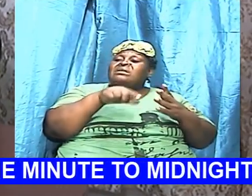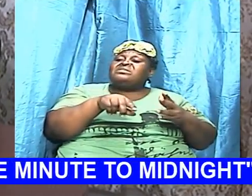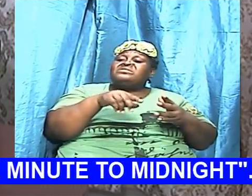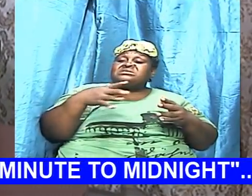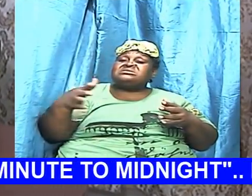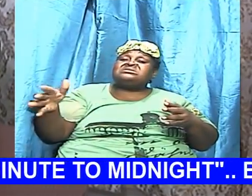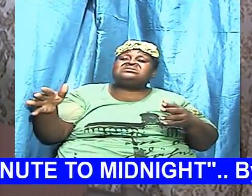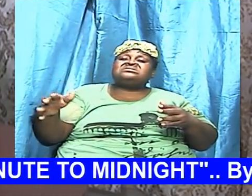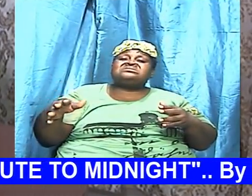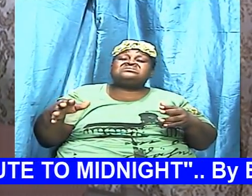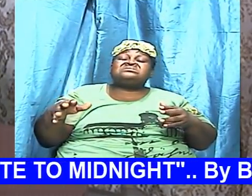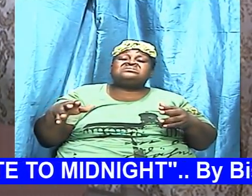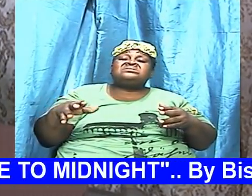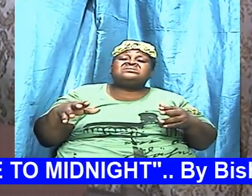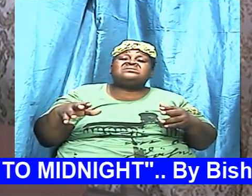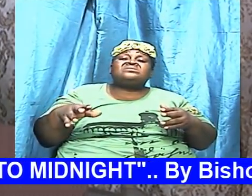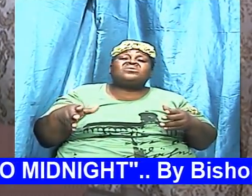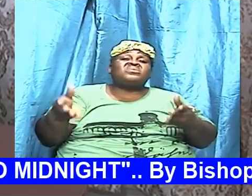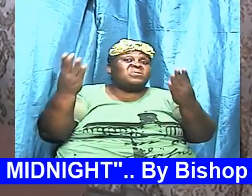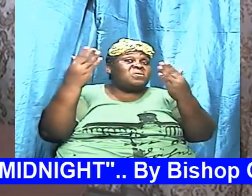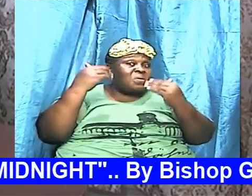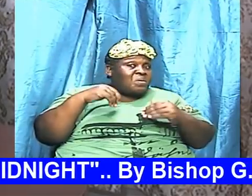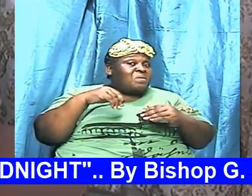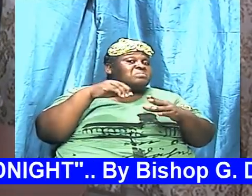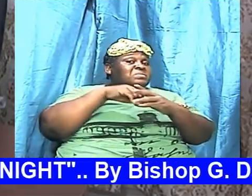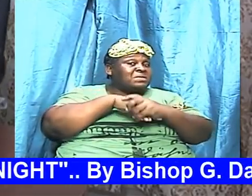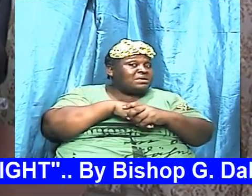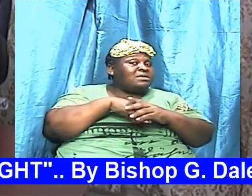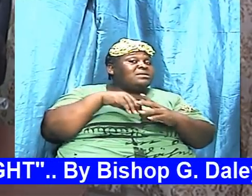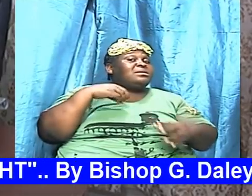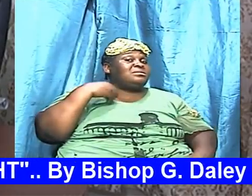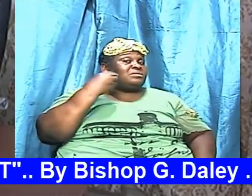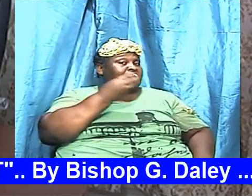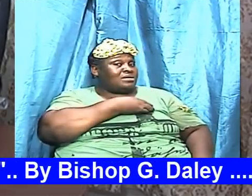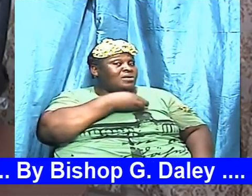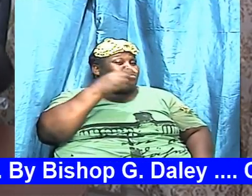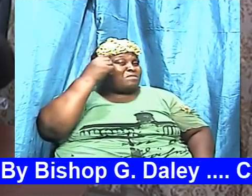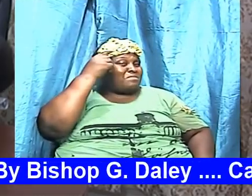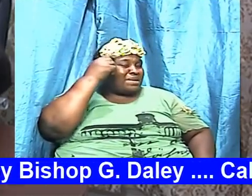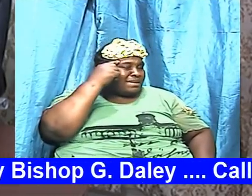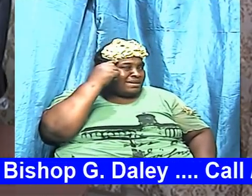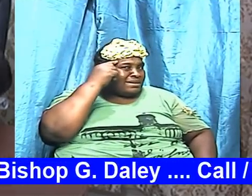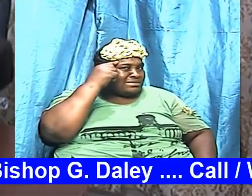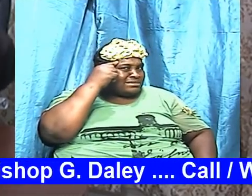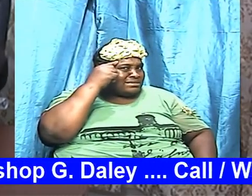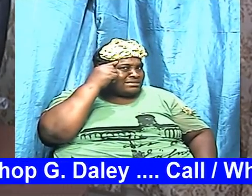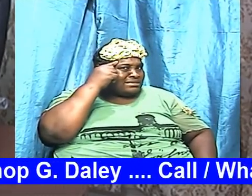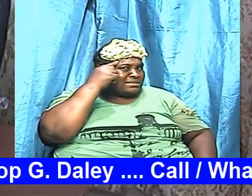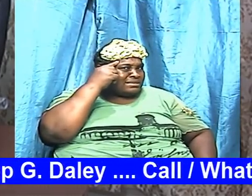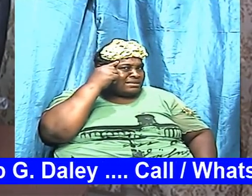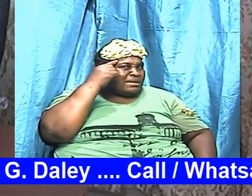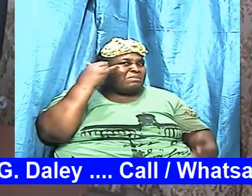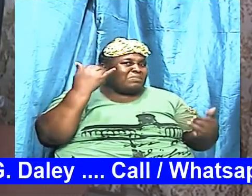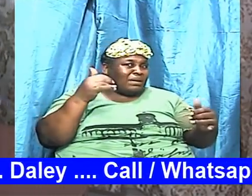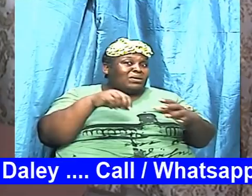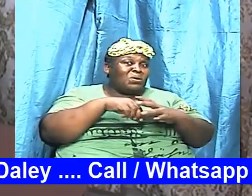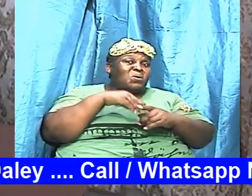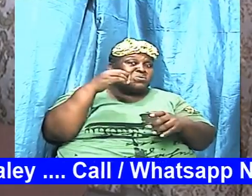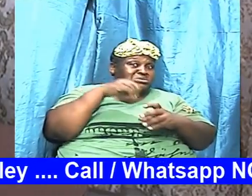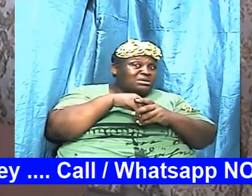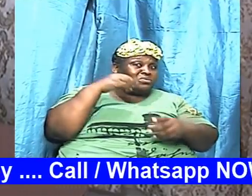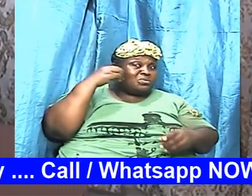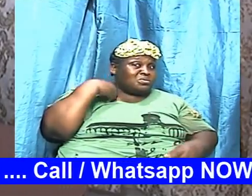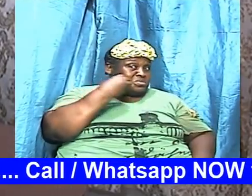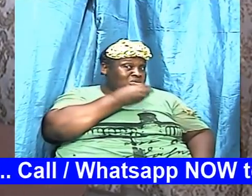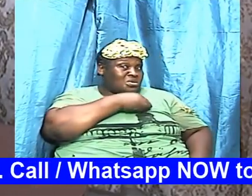playing into our minds and and is as they begin to be played out in our minds that we are